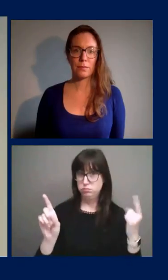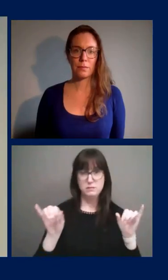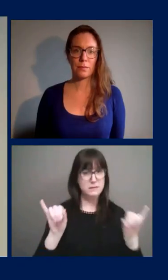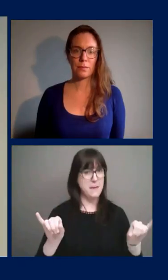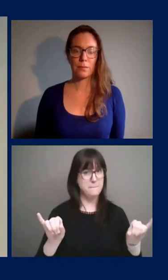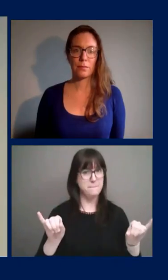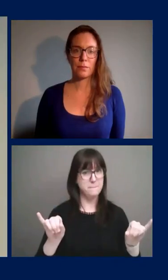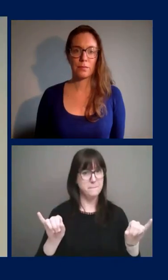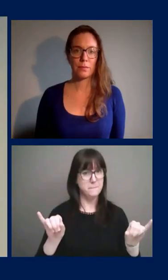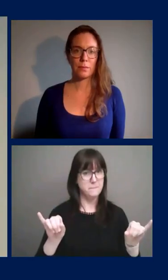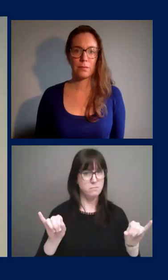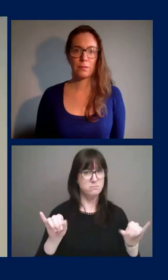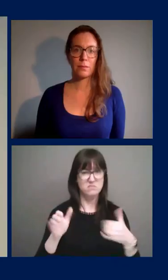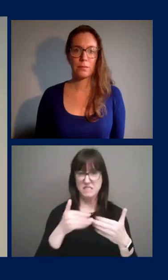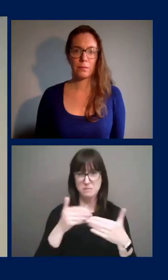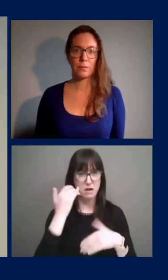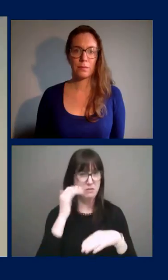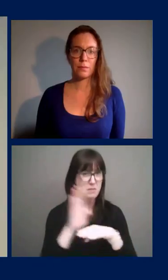reopening.